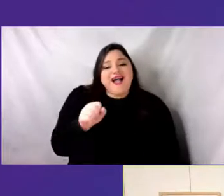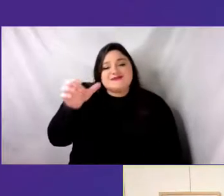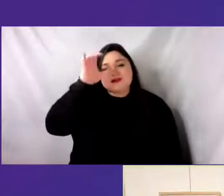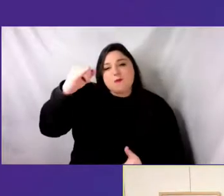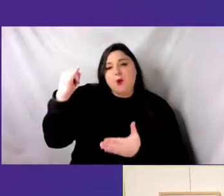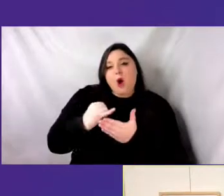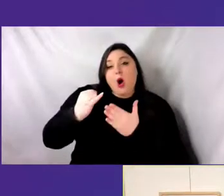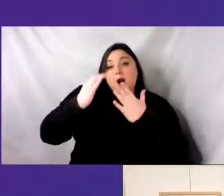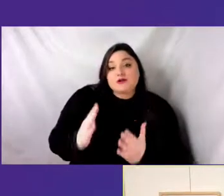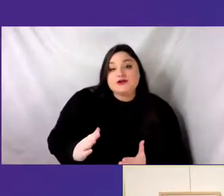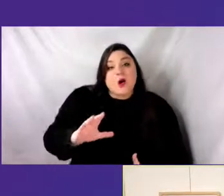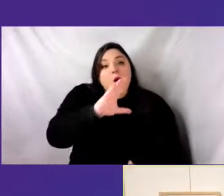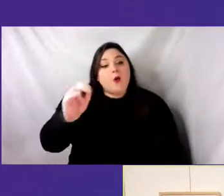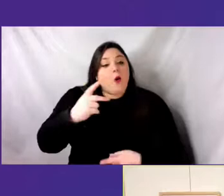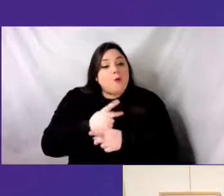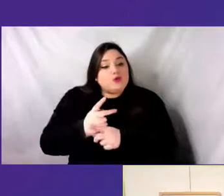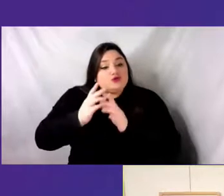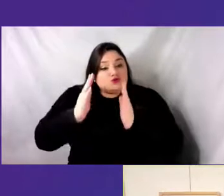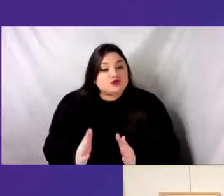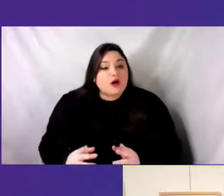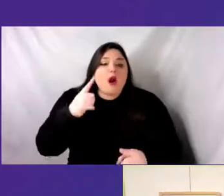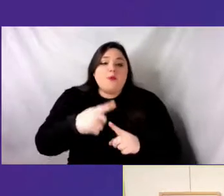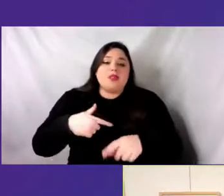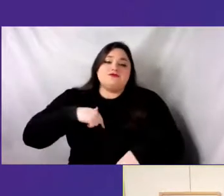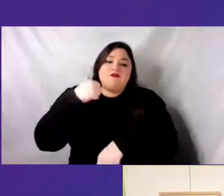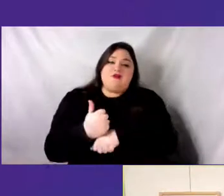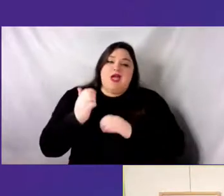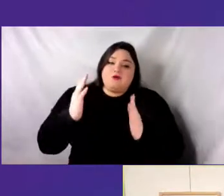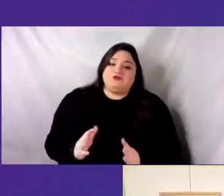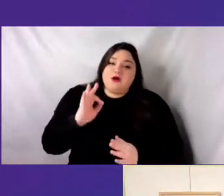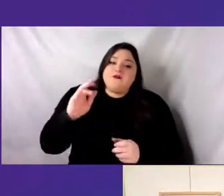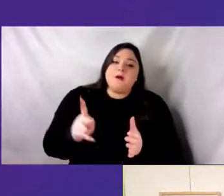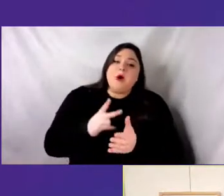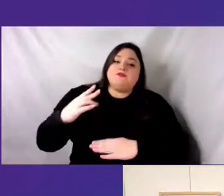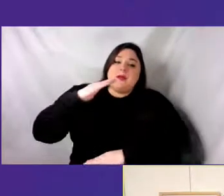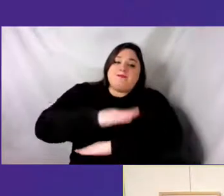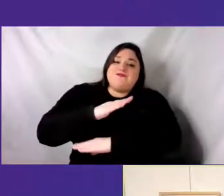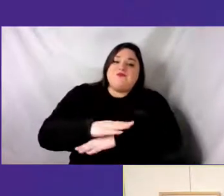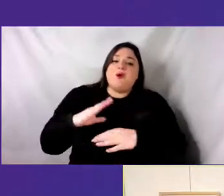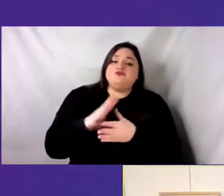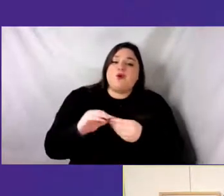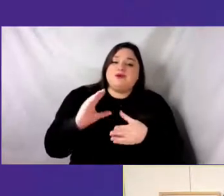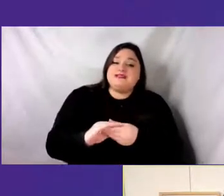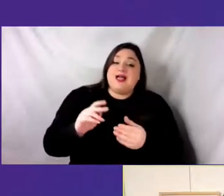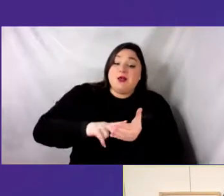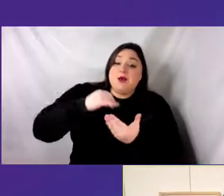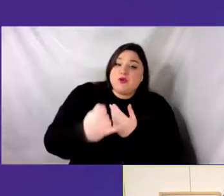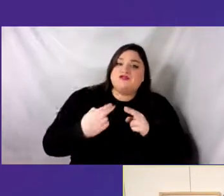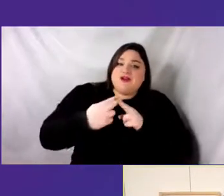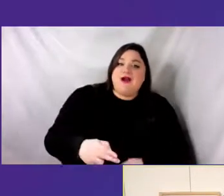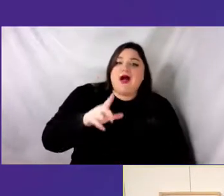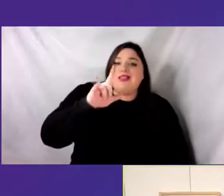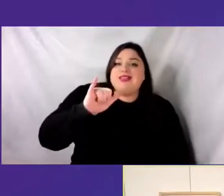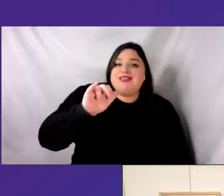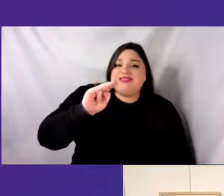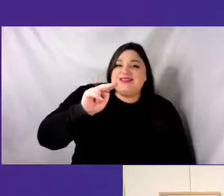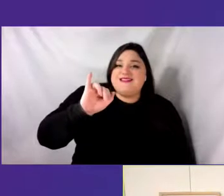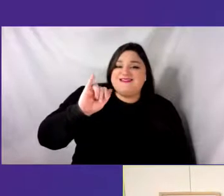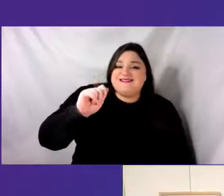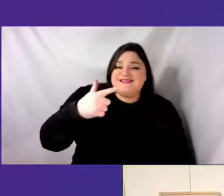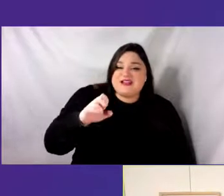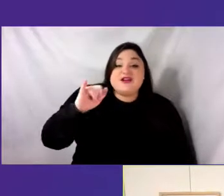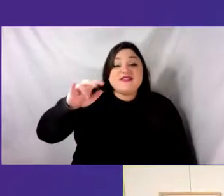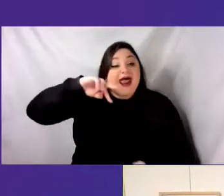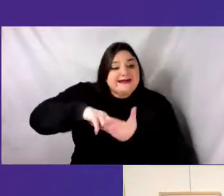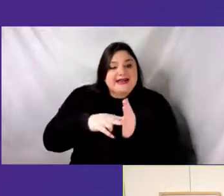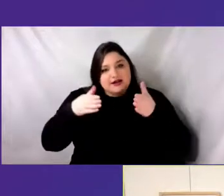founder of the Multiplatform Storytelling Project Lineage, which centers the voices of contemporary socially engaged Black artists. In